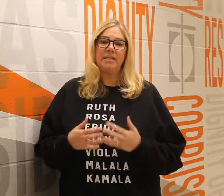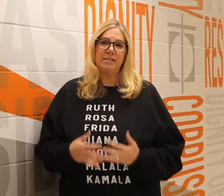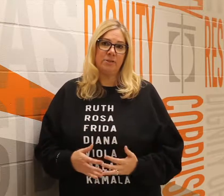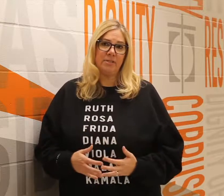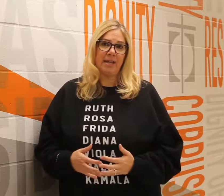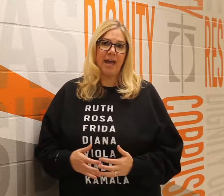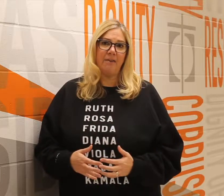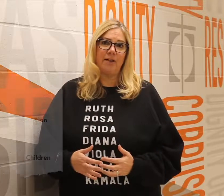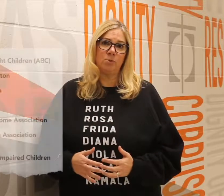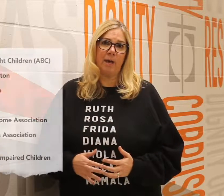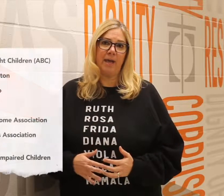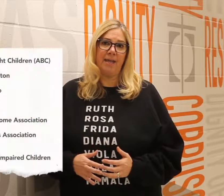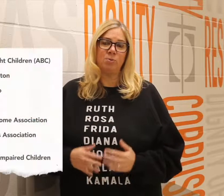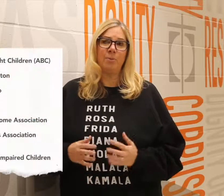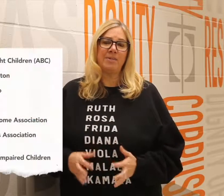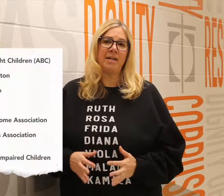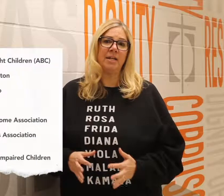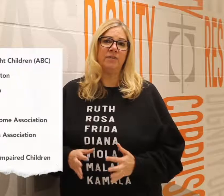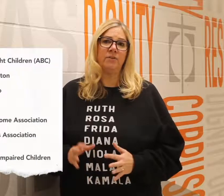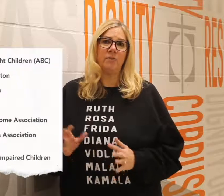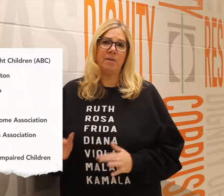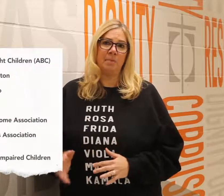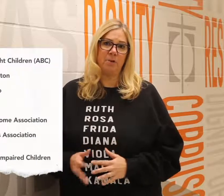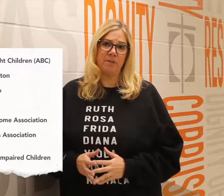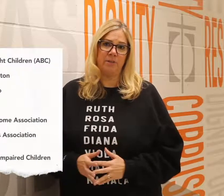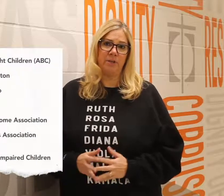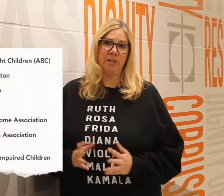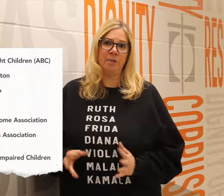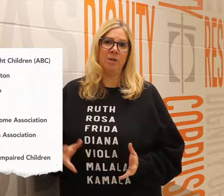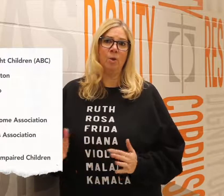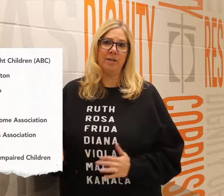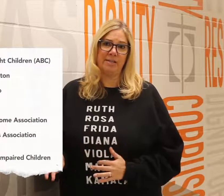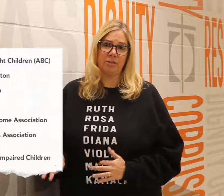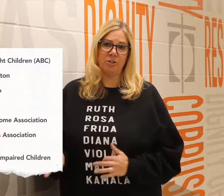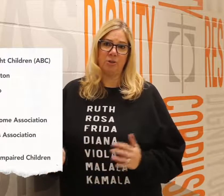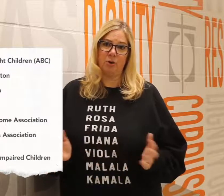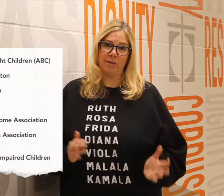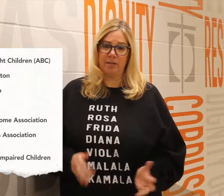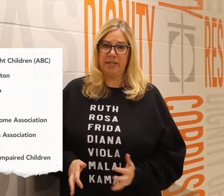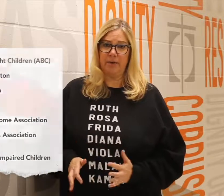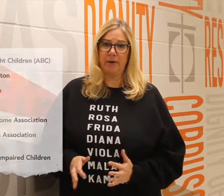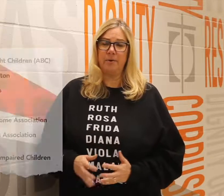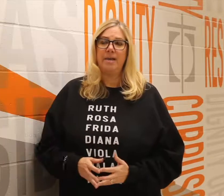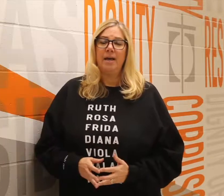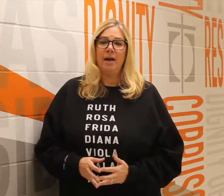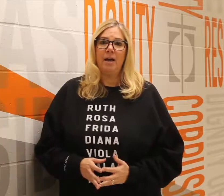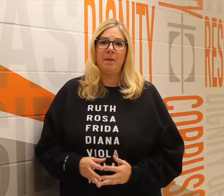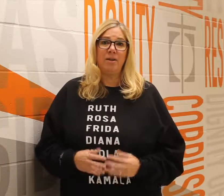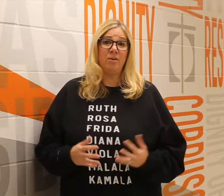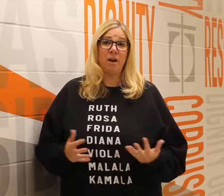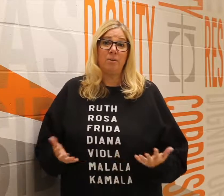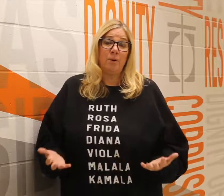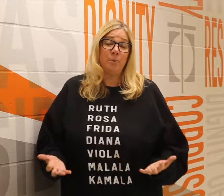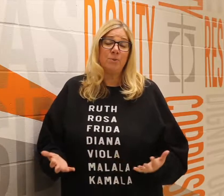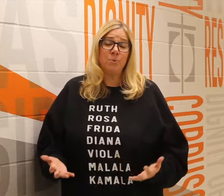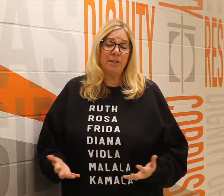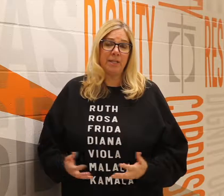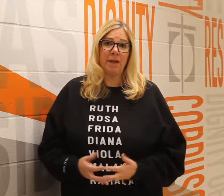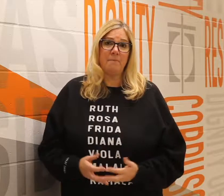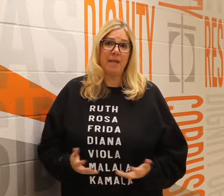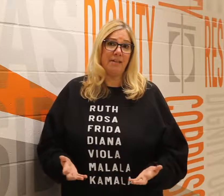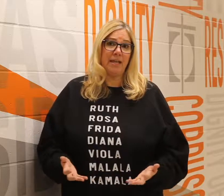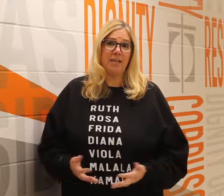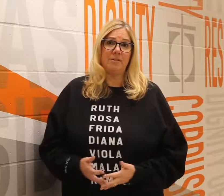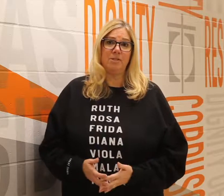senior staff as well as representatives from a number of different community organizations across ontario and our purpose